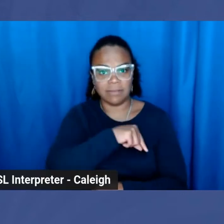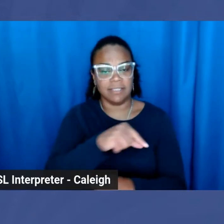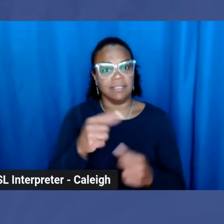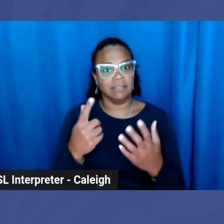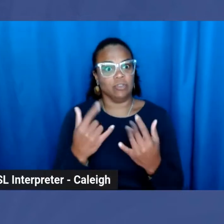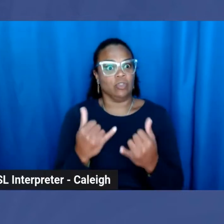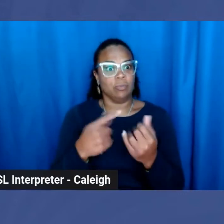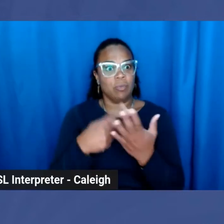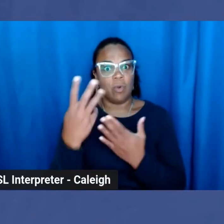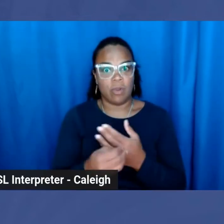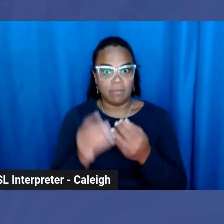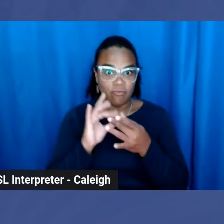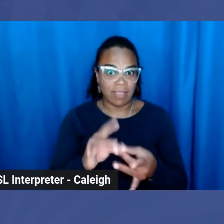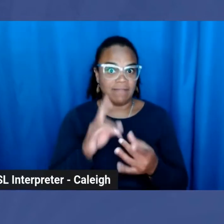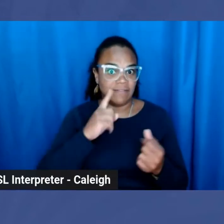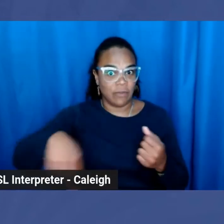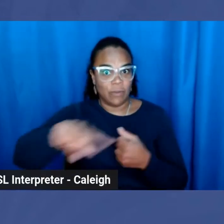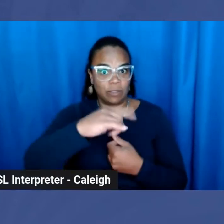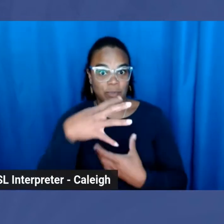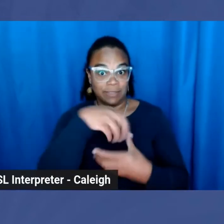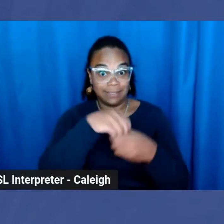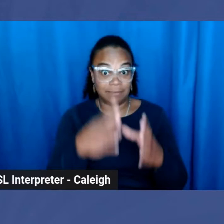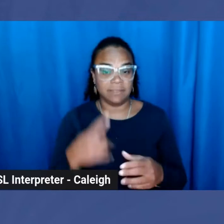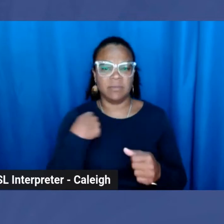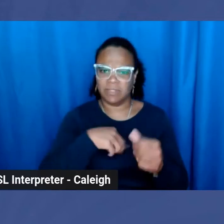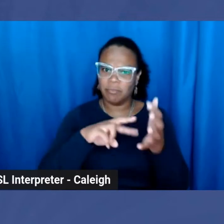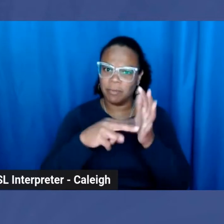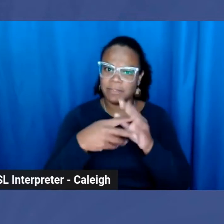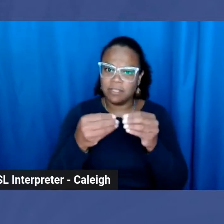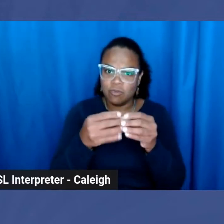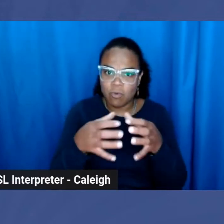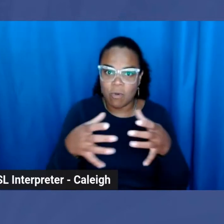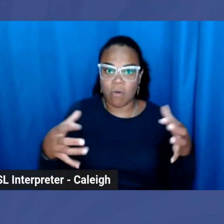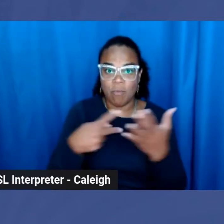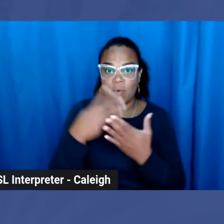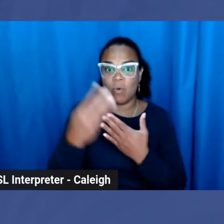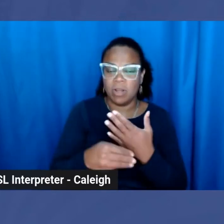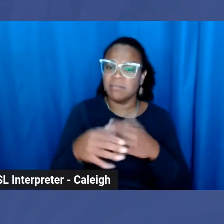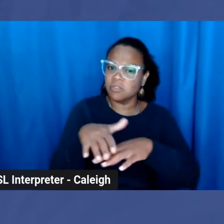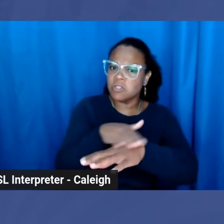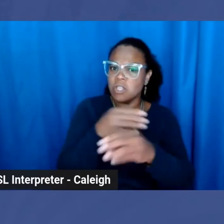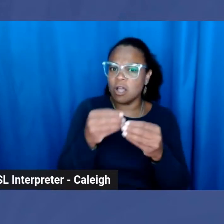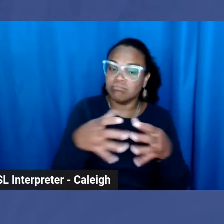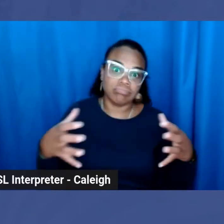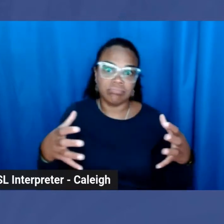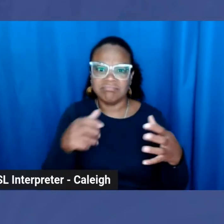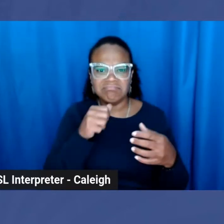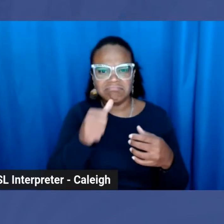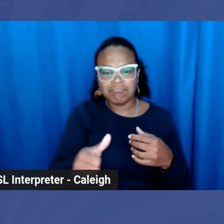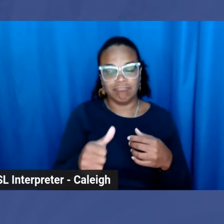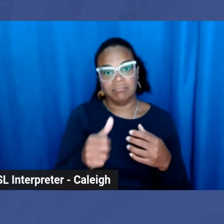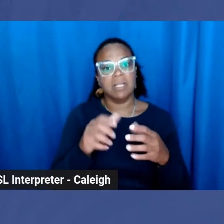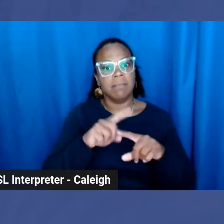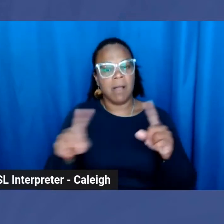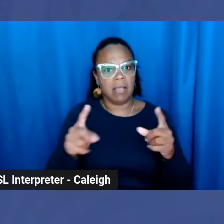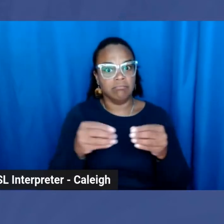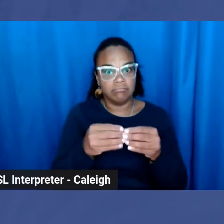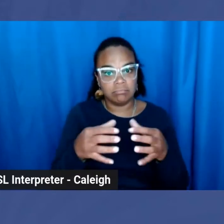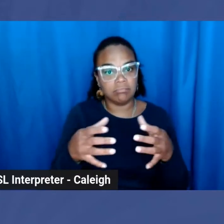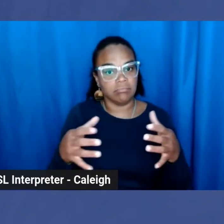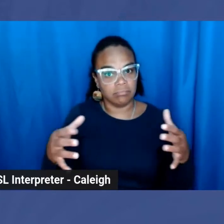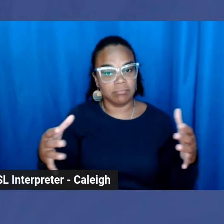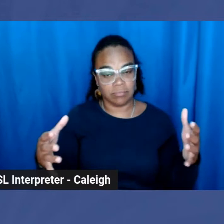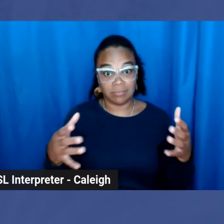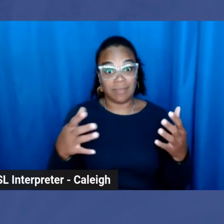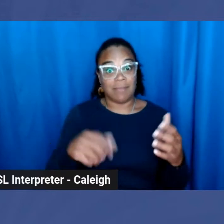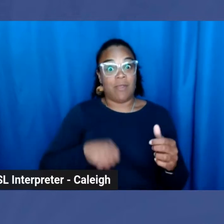to its participants, we have intentionally grown the program slowly, but steadily. And we're proud to share today that this summer cohort represents